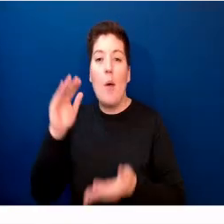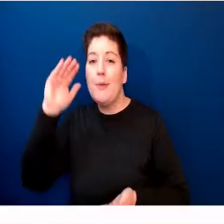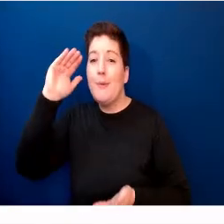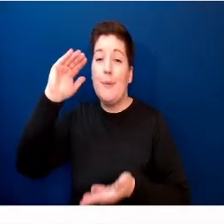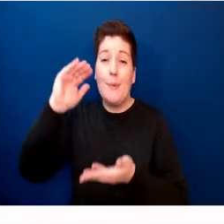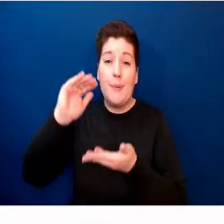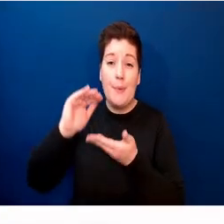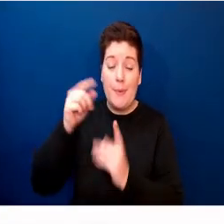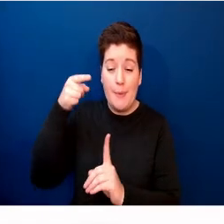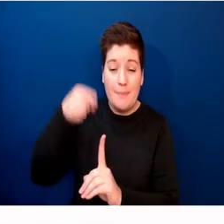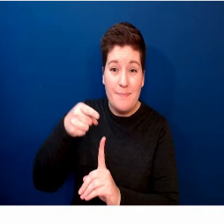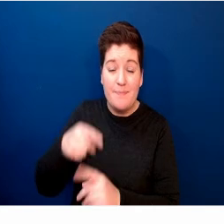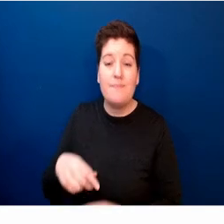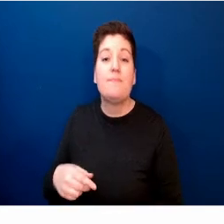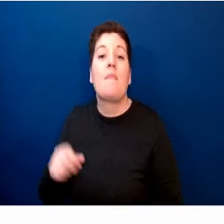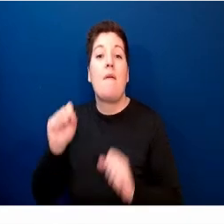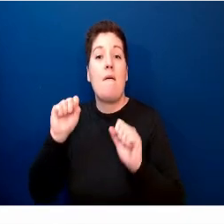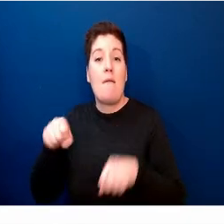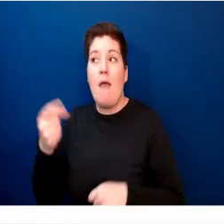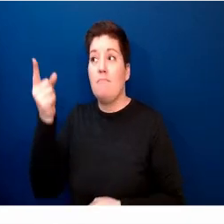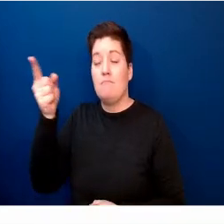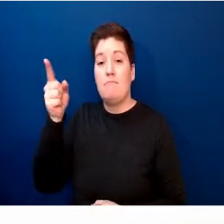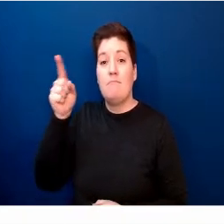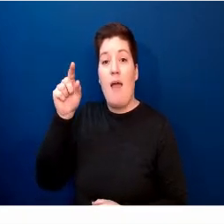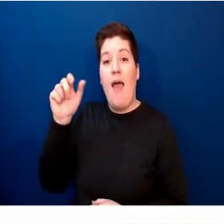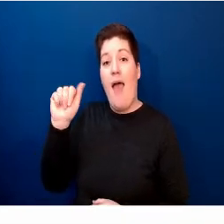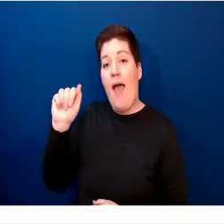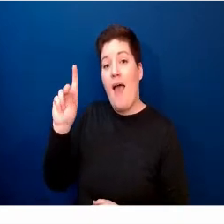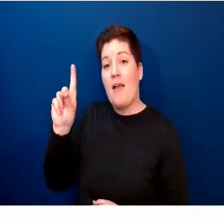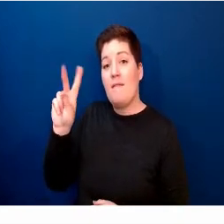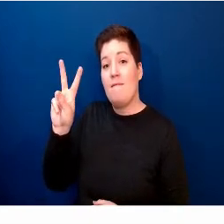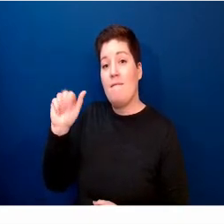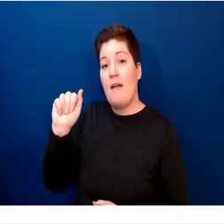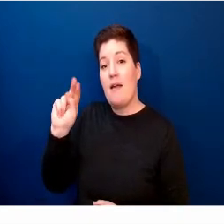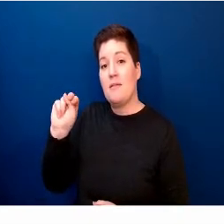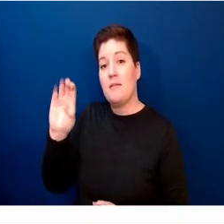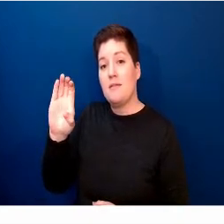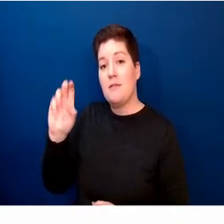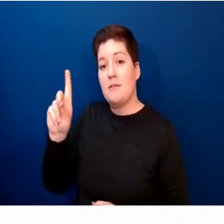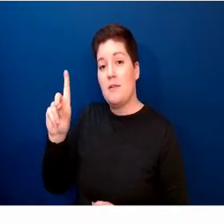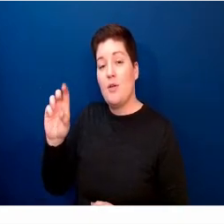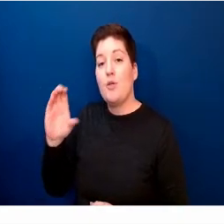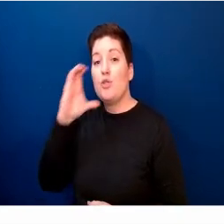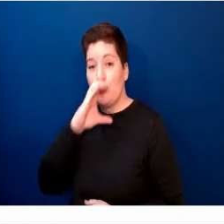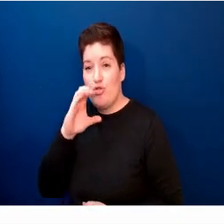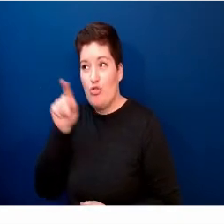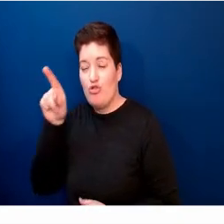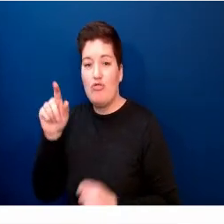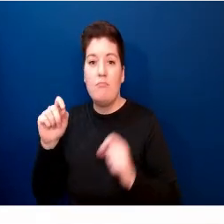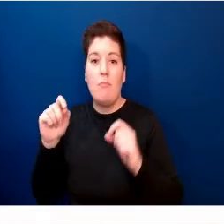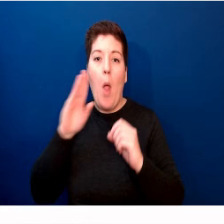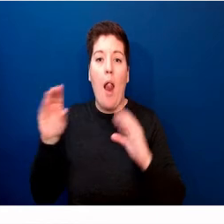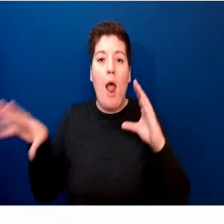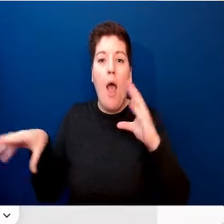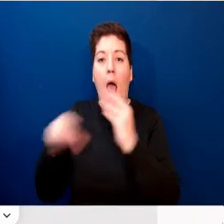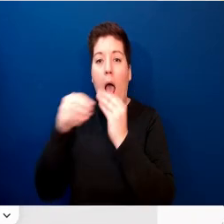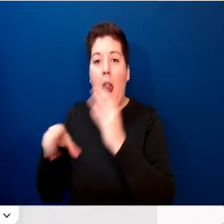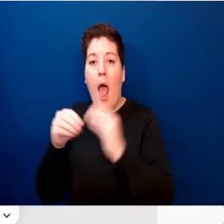where you have access to the article. Here you can download it as a PDF or export it.